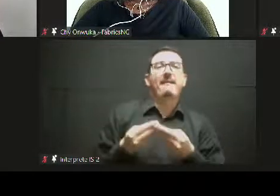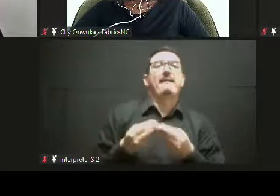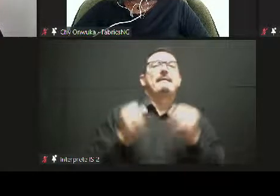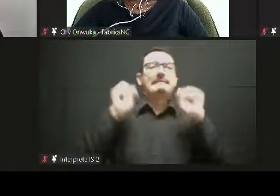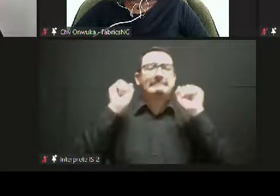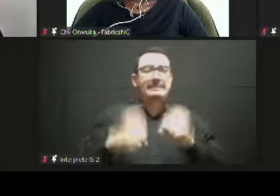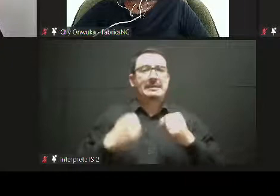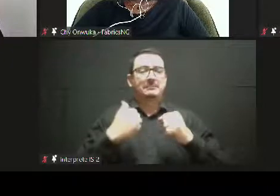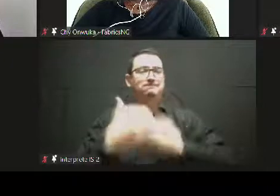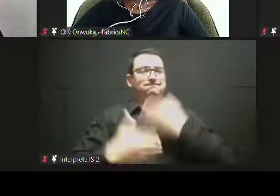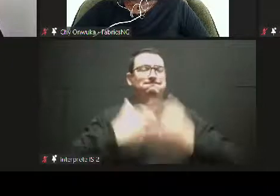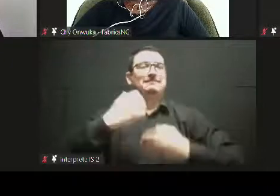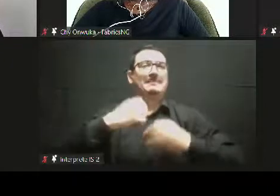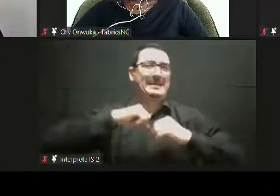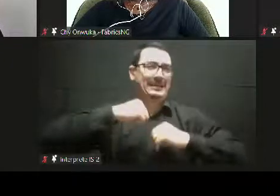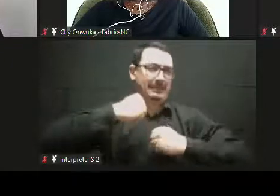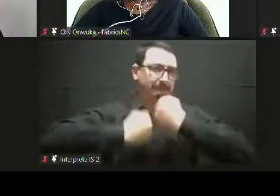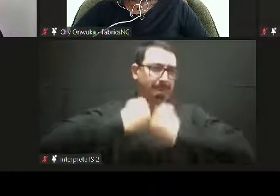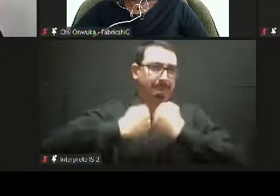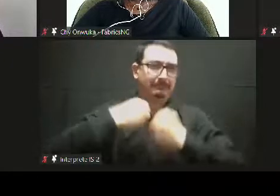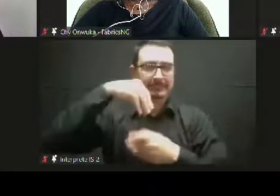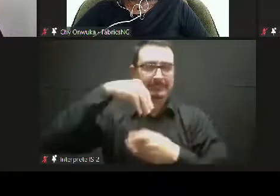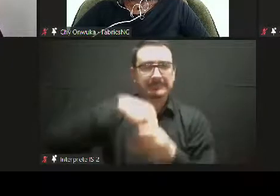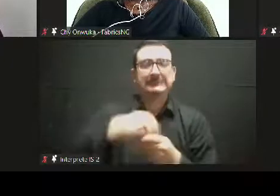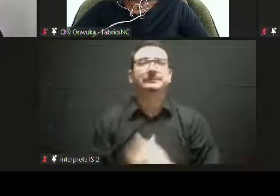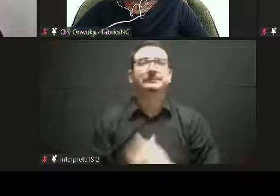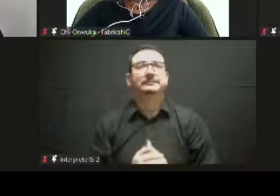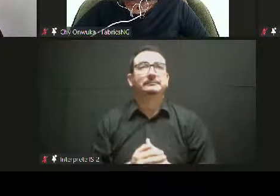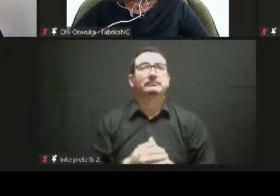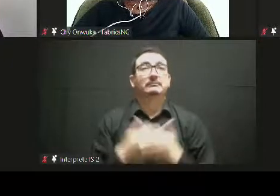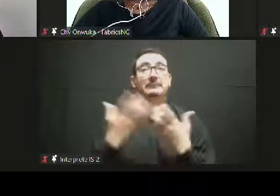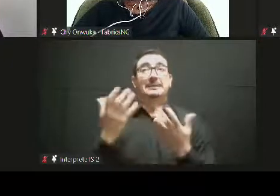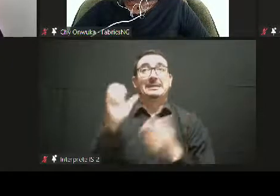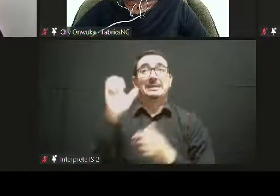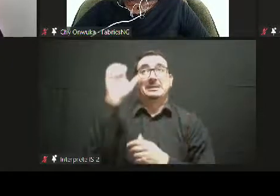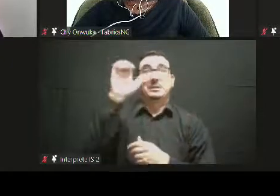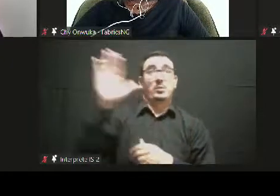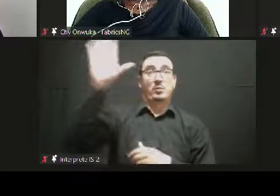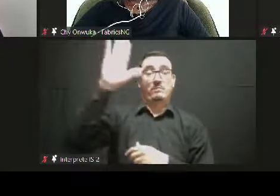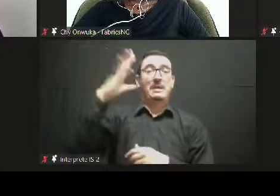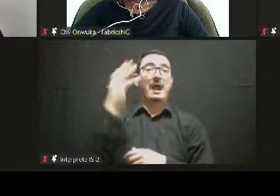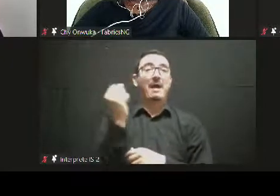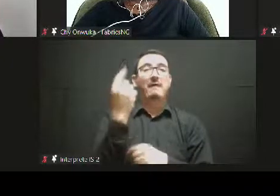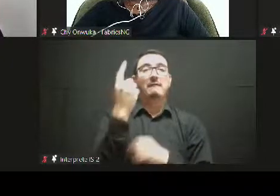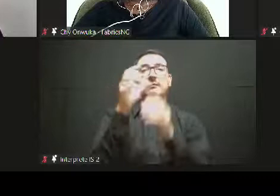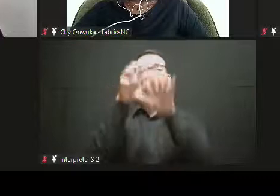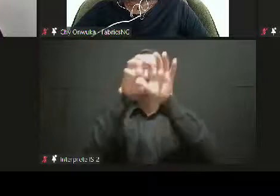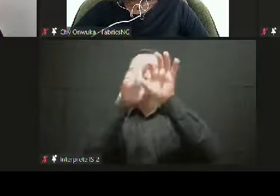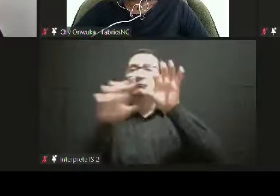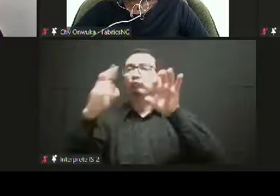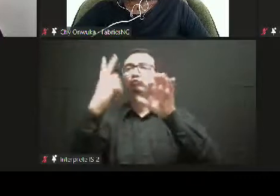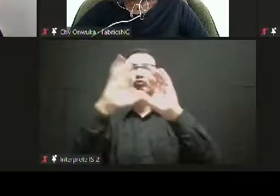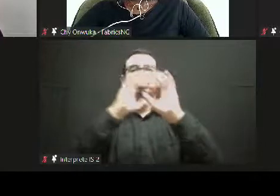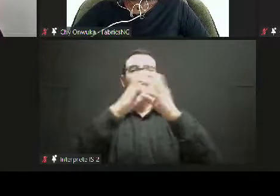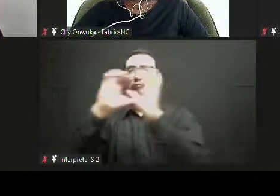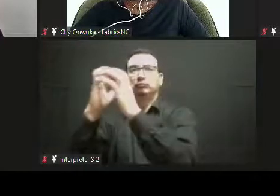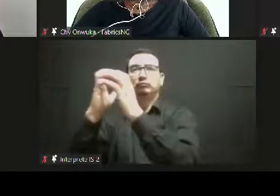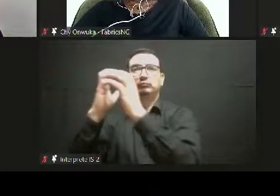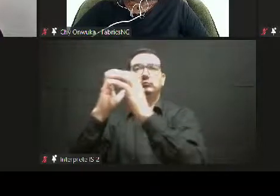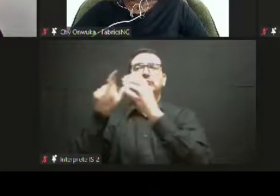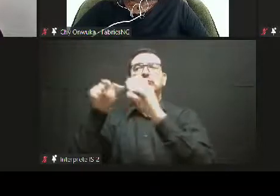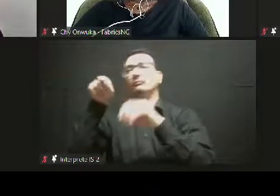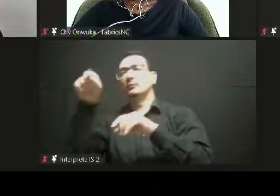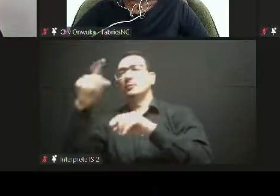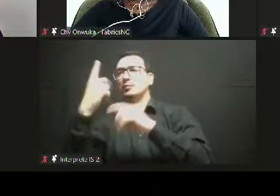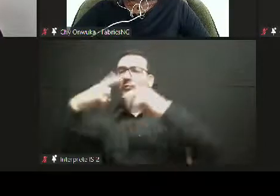which is the cooperative research pillar for industrial competitiveness. And we have specifically also